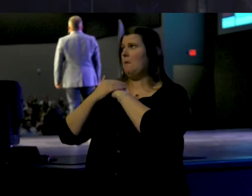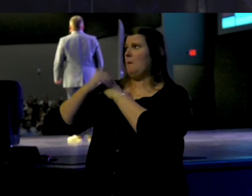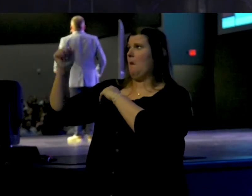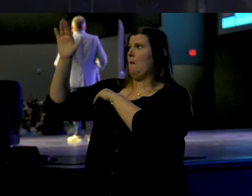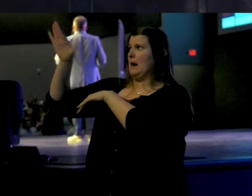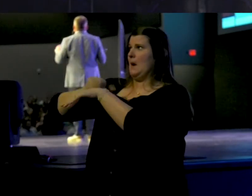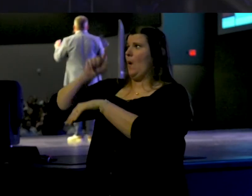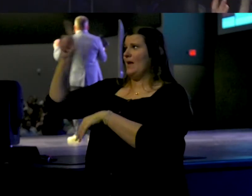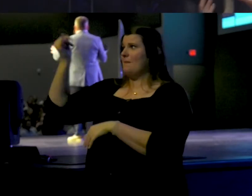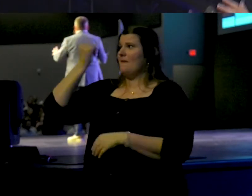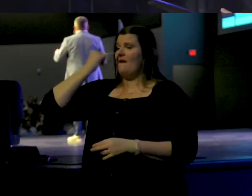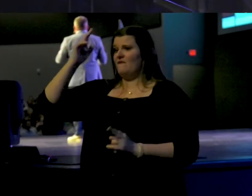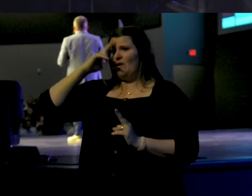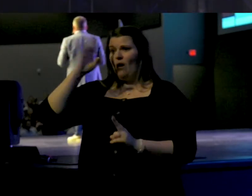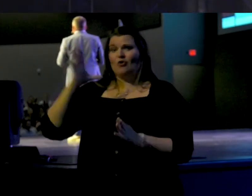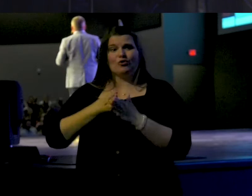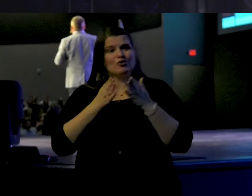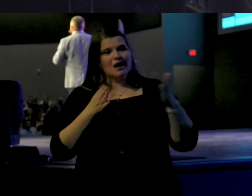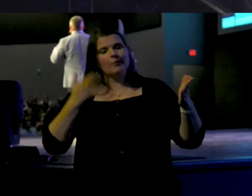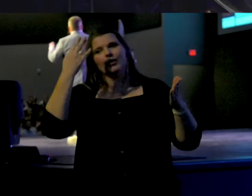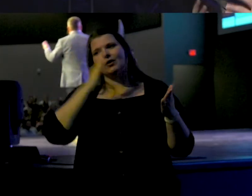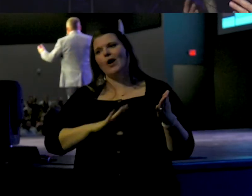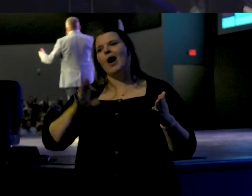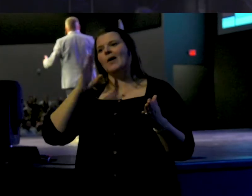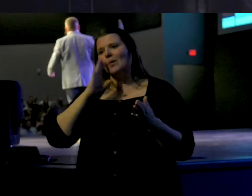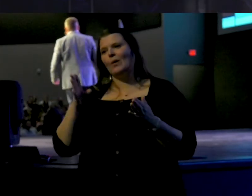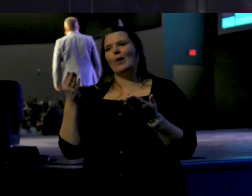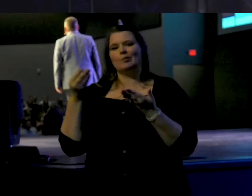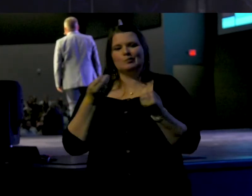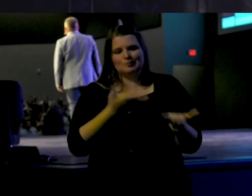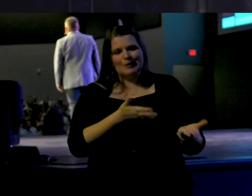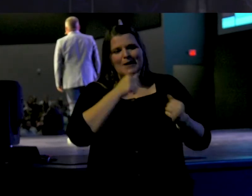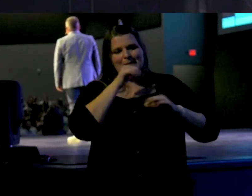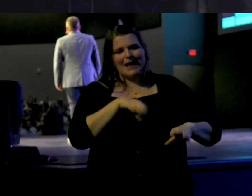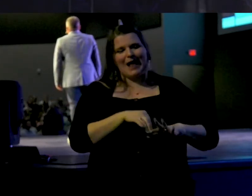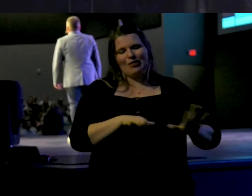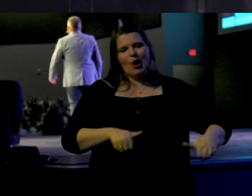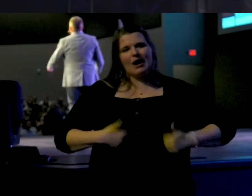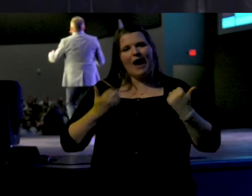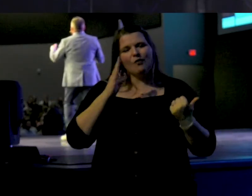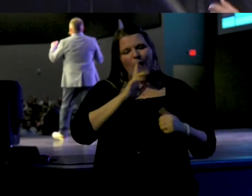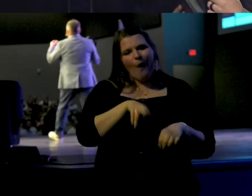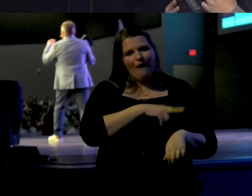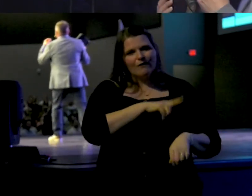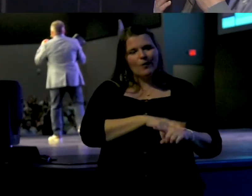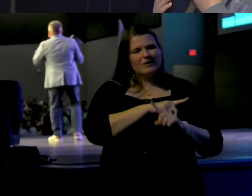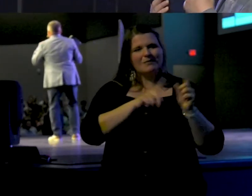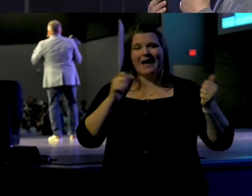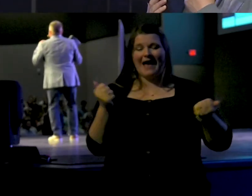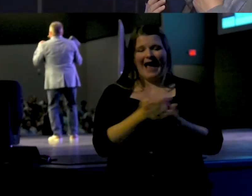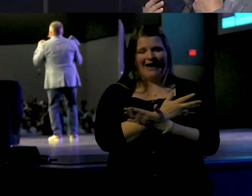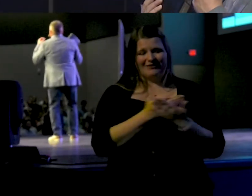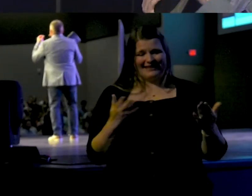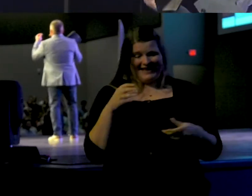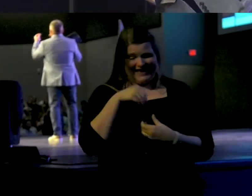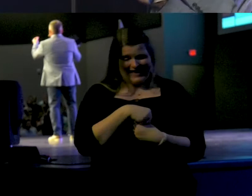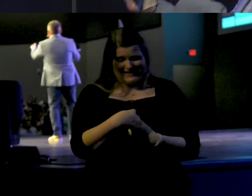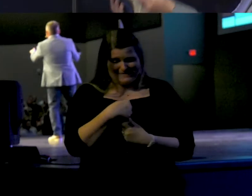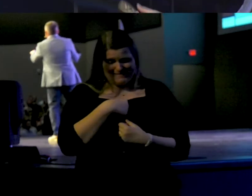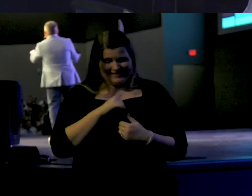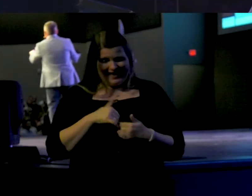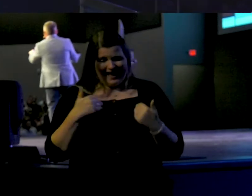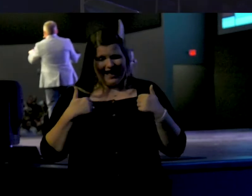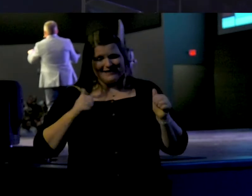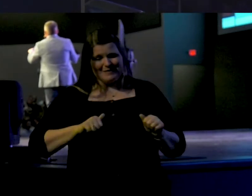him. If they honor their neighbor, God will bring certain blessings in their life. But everything in me that has the